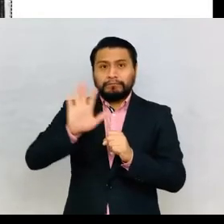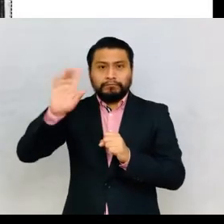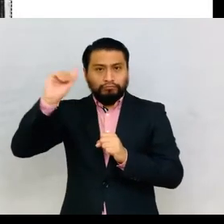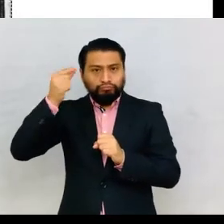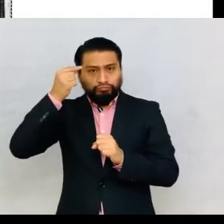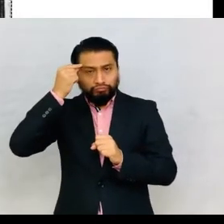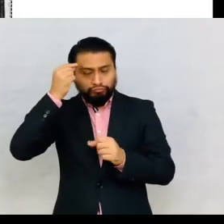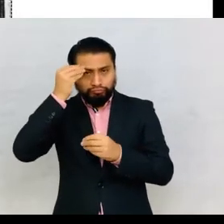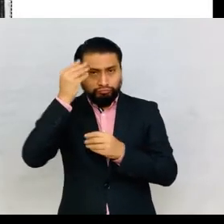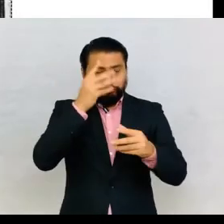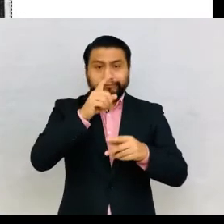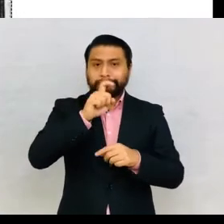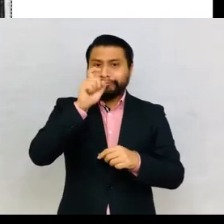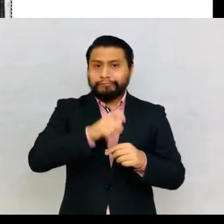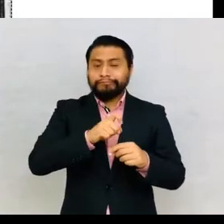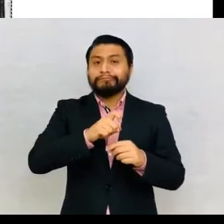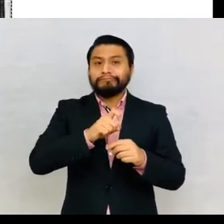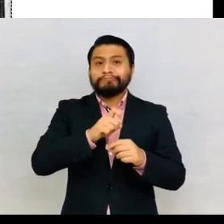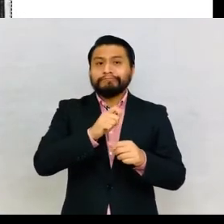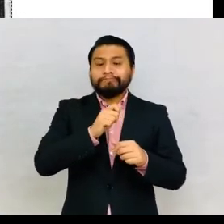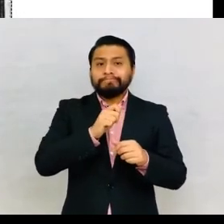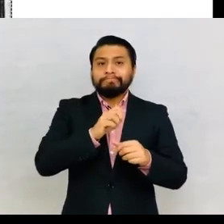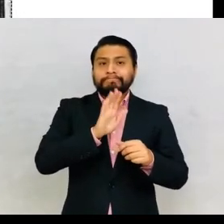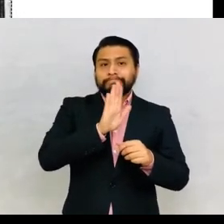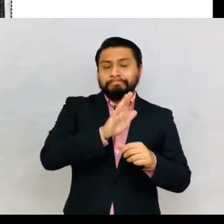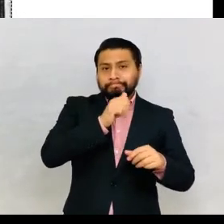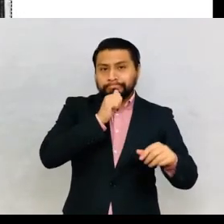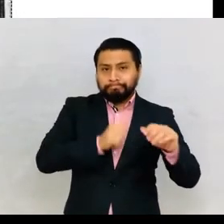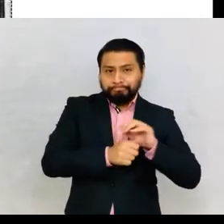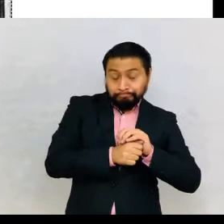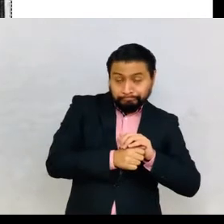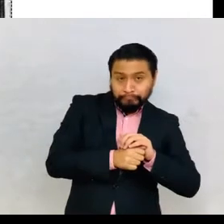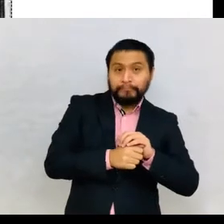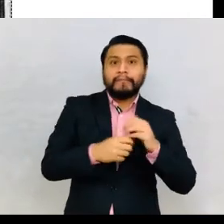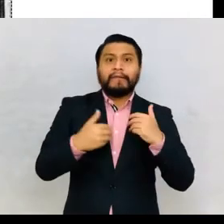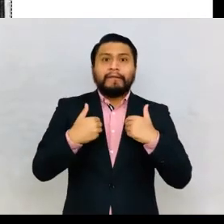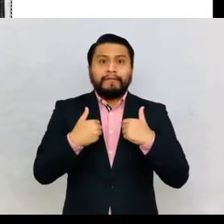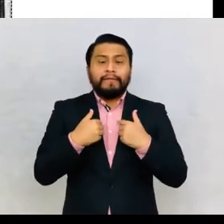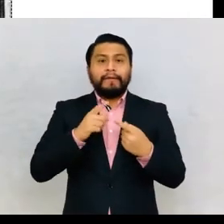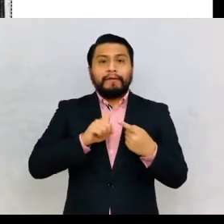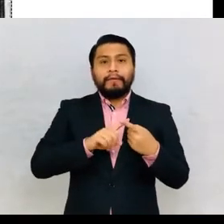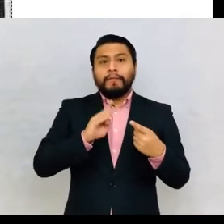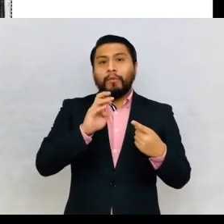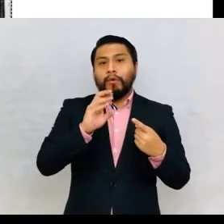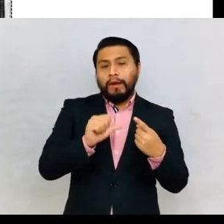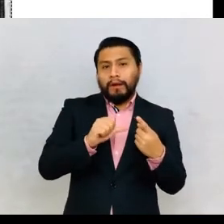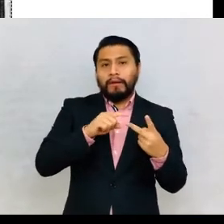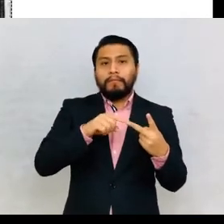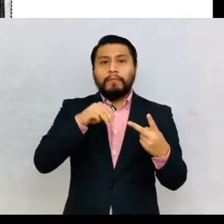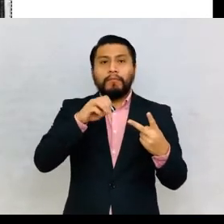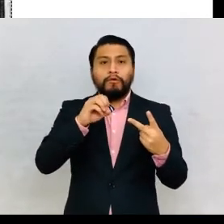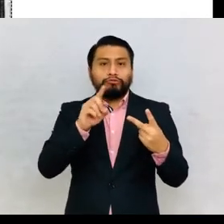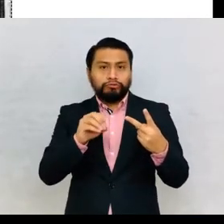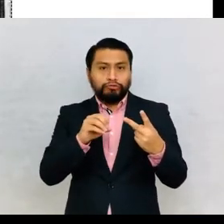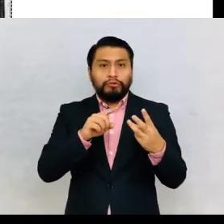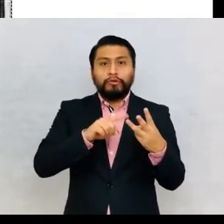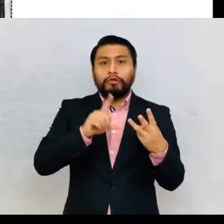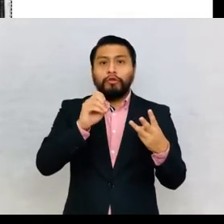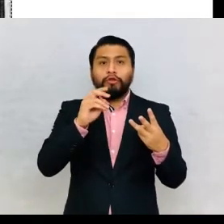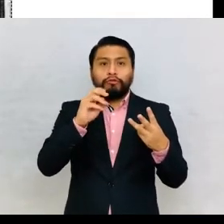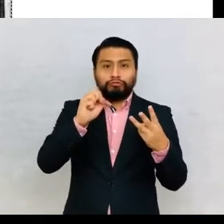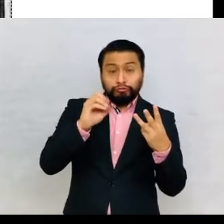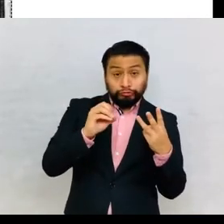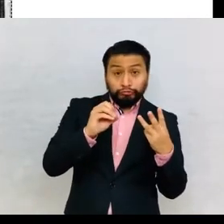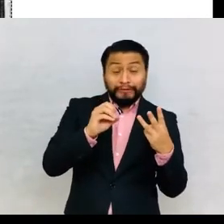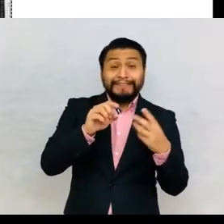adopted the anthropometric model of the type that combined Broca, Mosso, and Lombroso, drawing timid conclusions